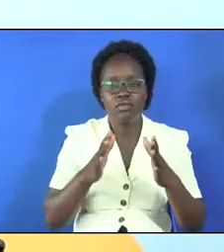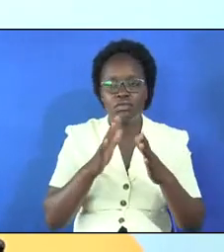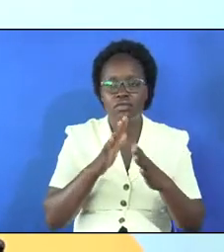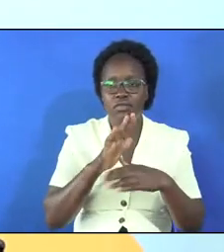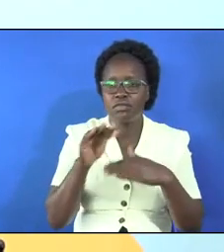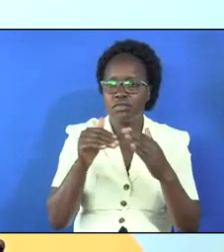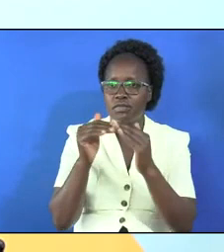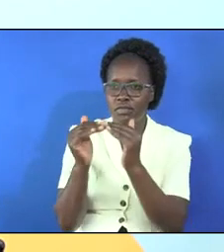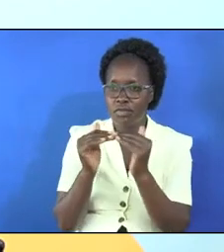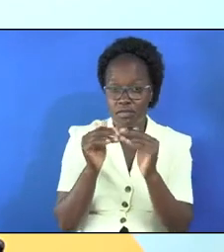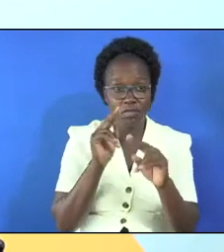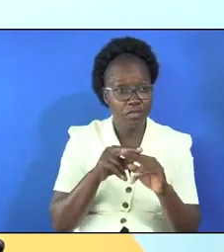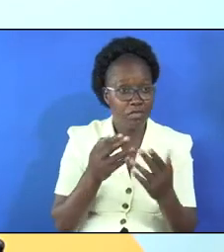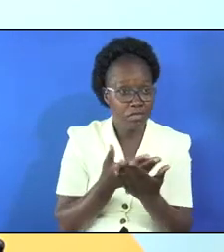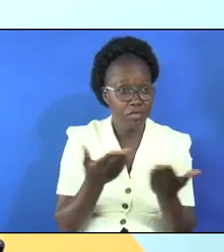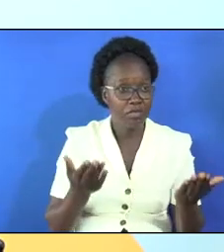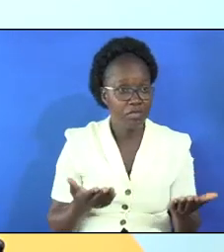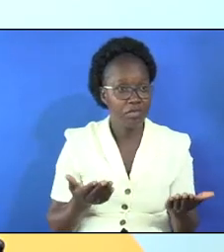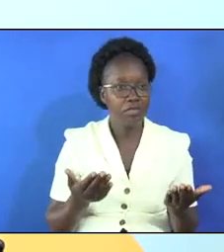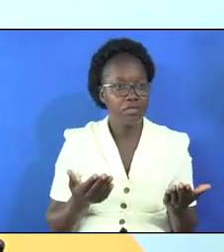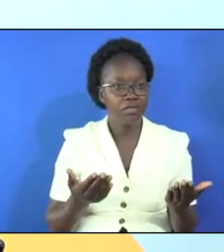all grades are seated here